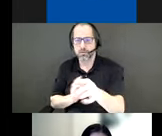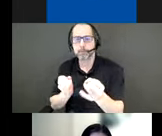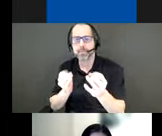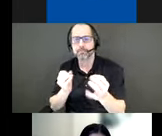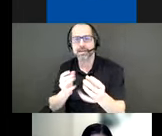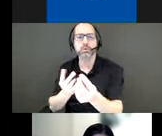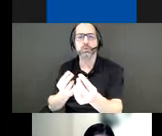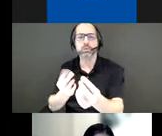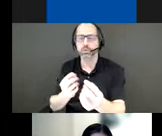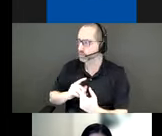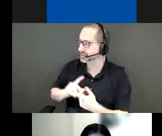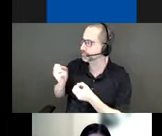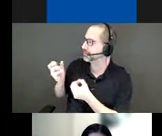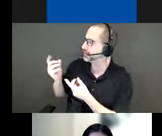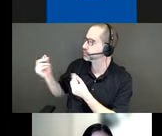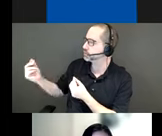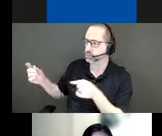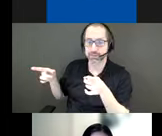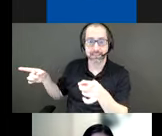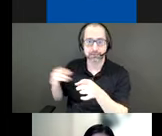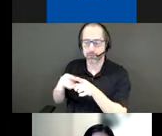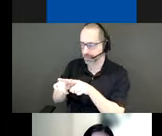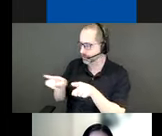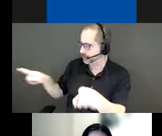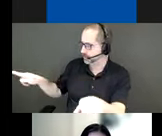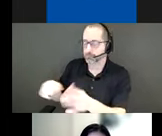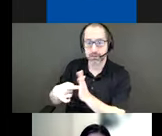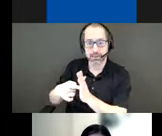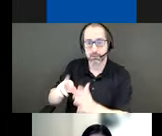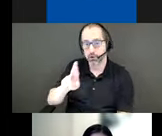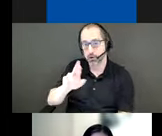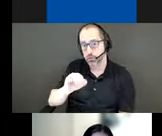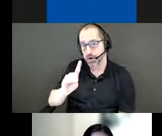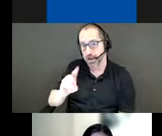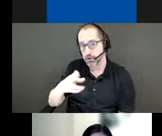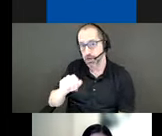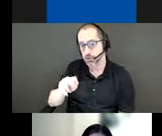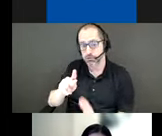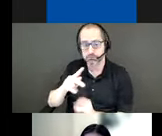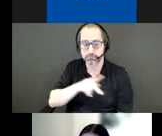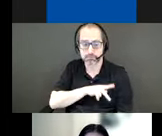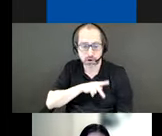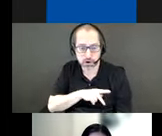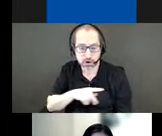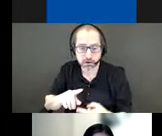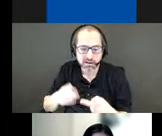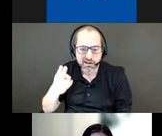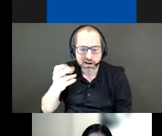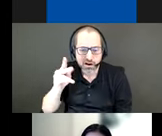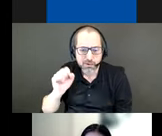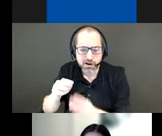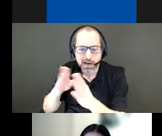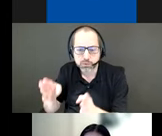to point to those nearby destinations like the roundhouse park harbourfront center the power plant art gallery and so on